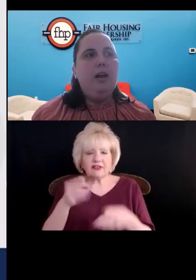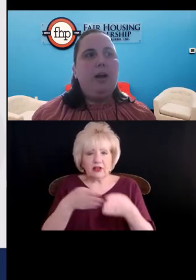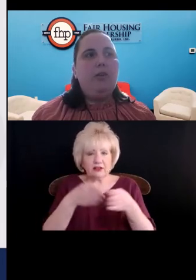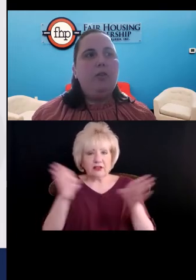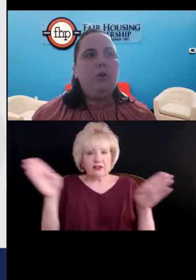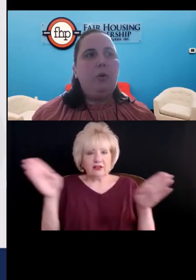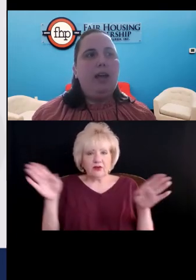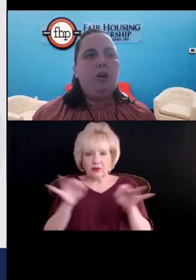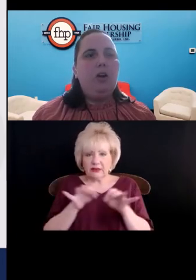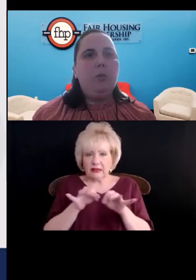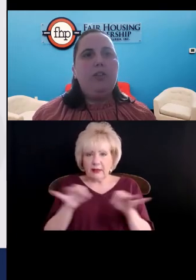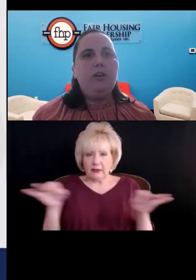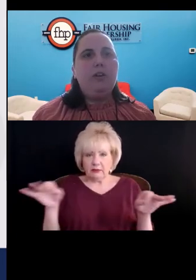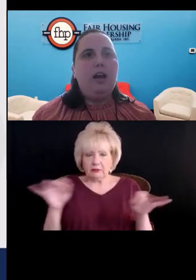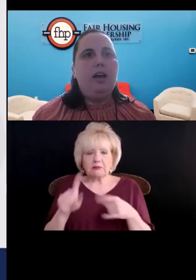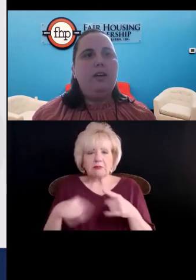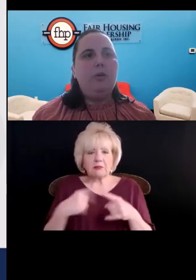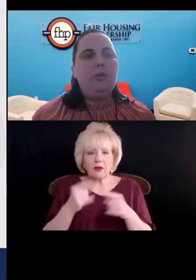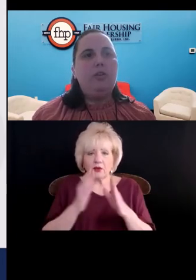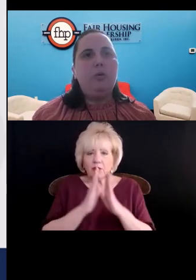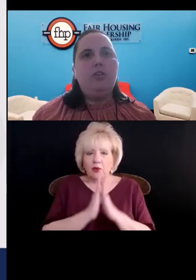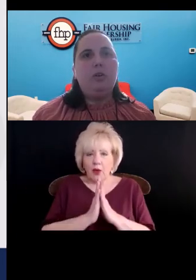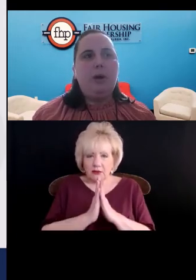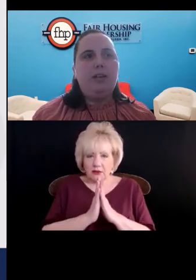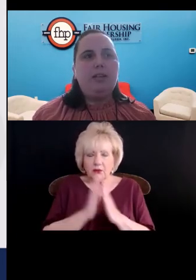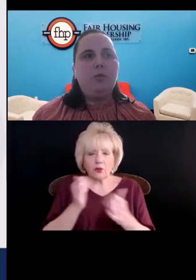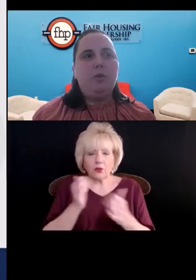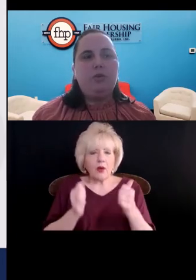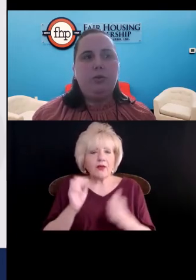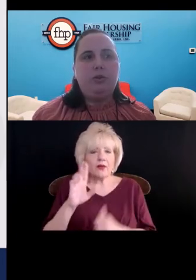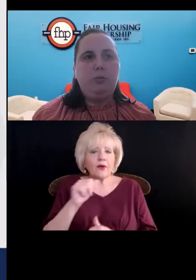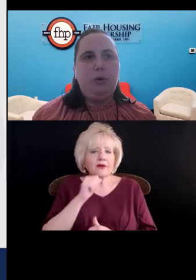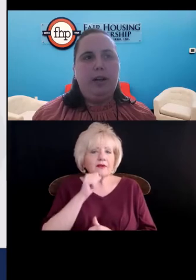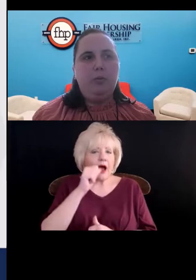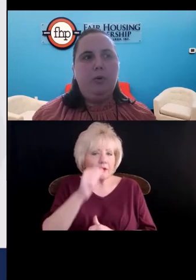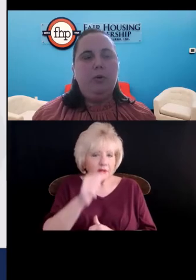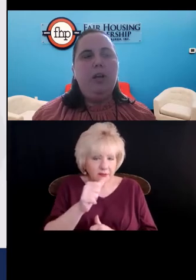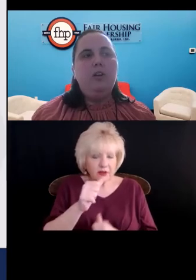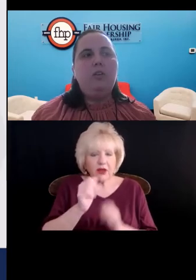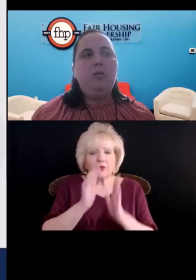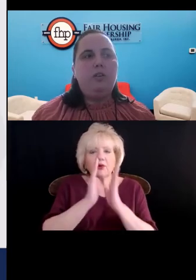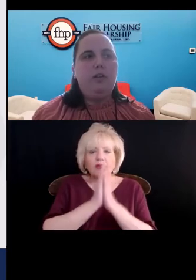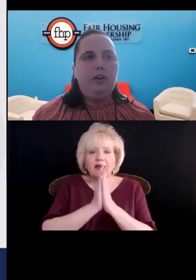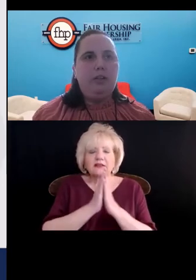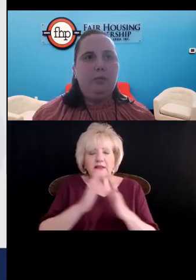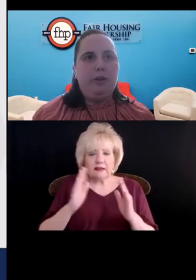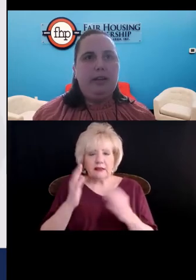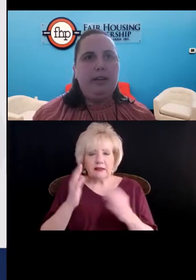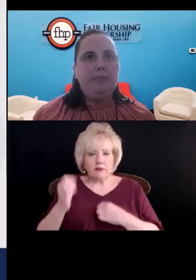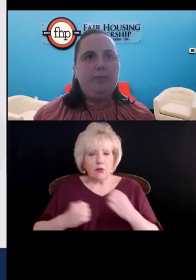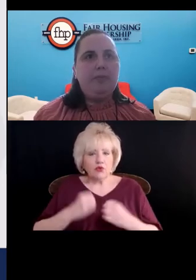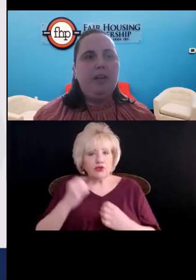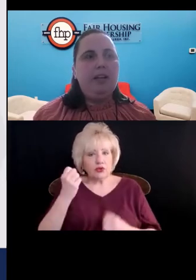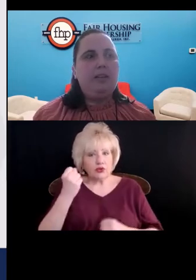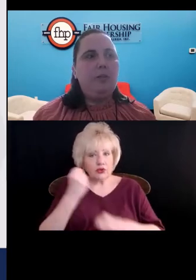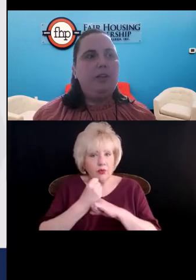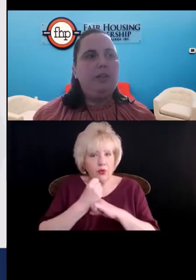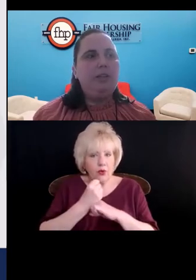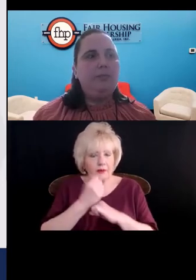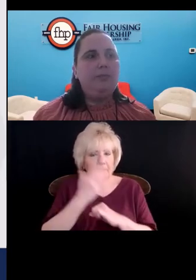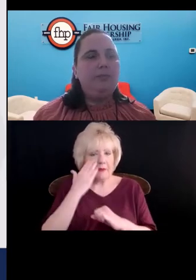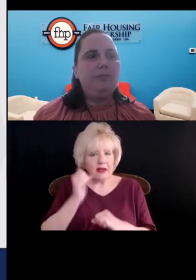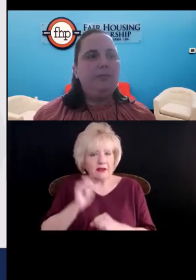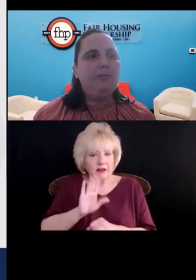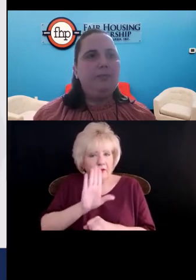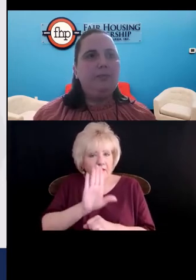about the request on whether or not the person was requesting emotional support animal due to their disability. Next slide,